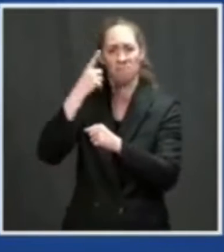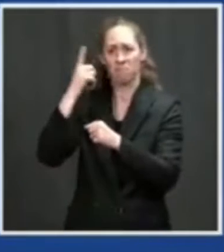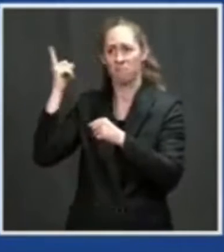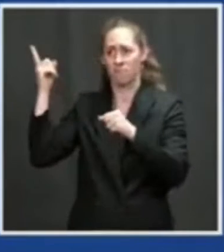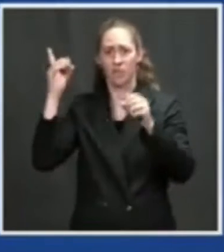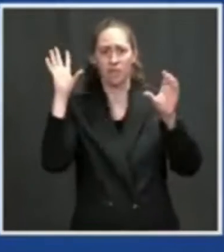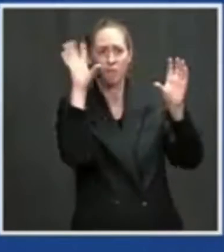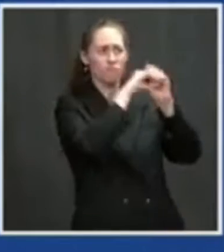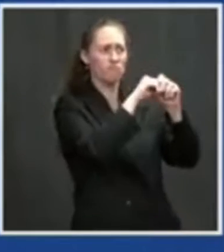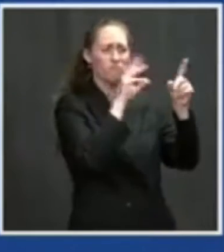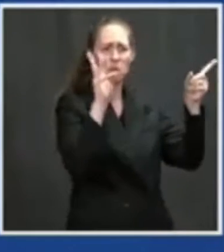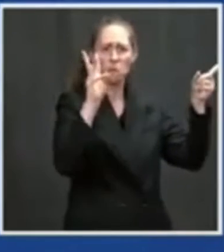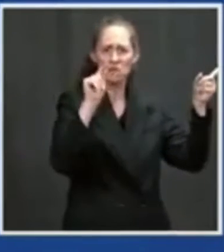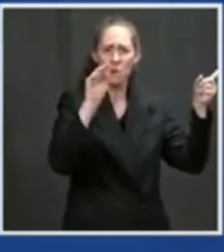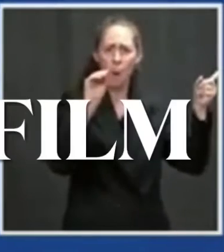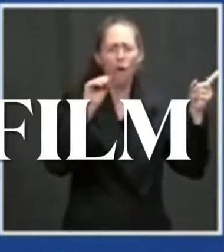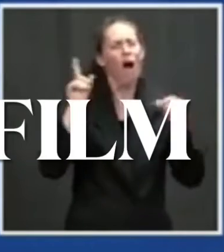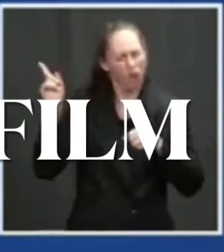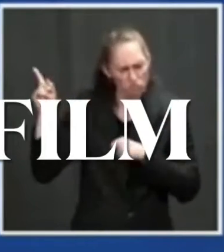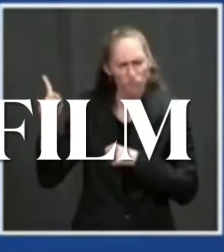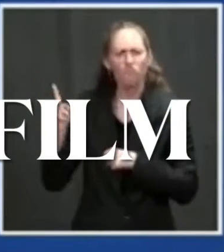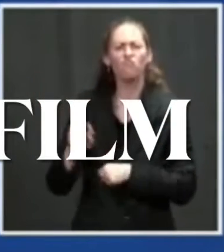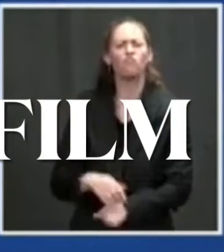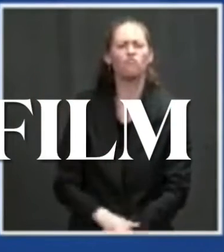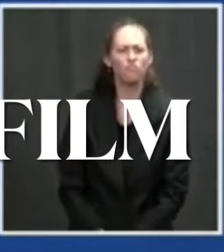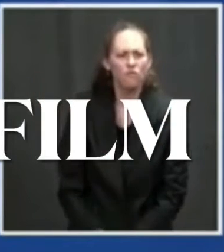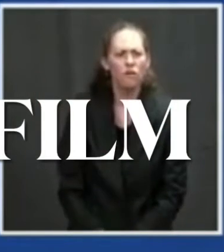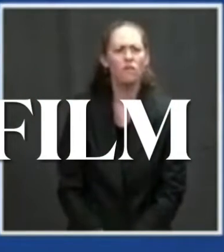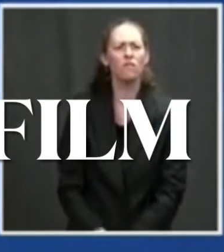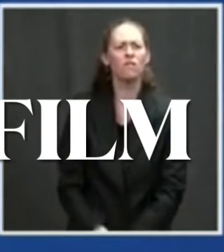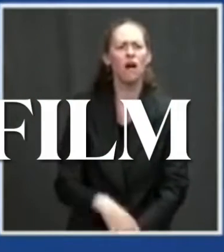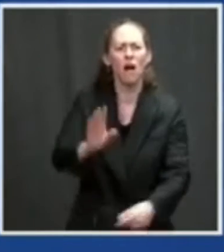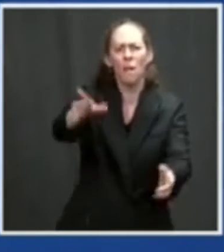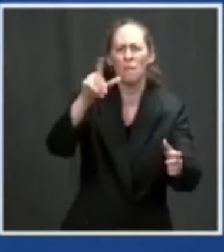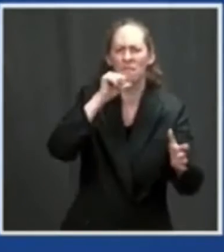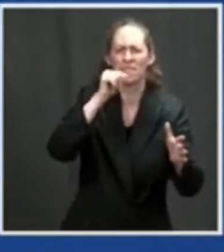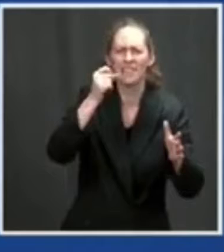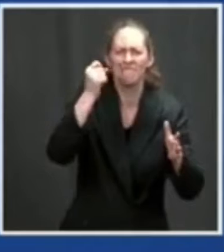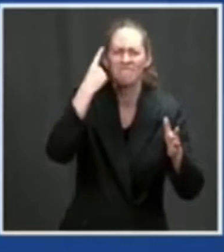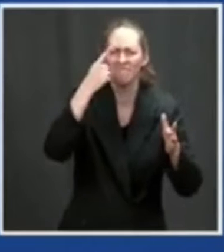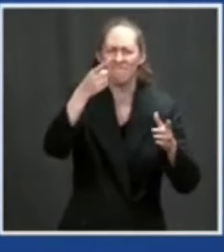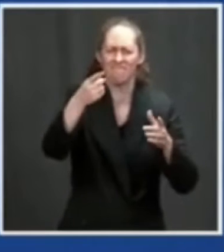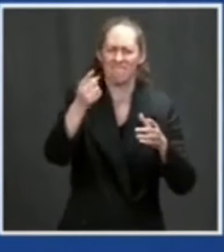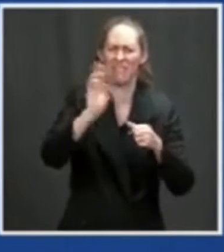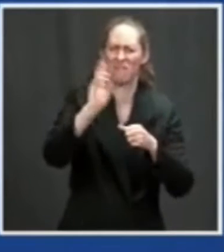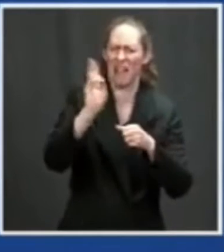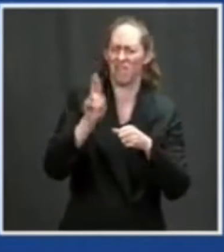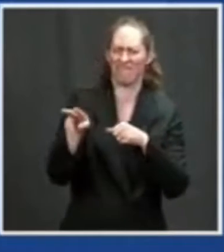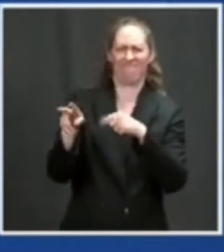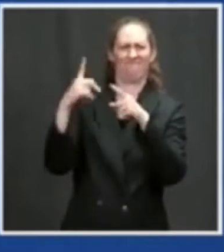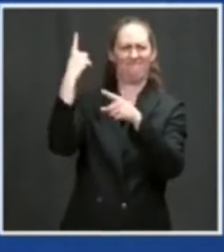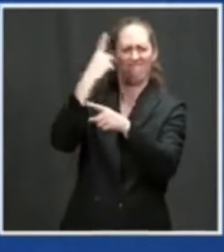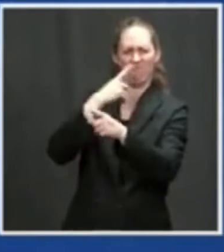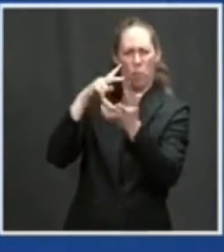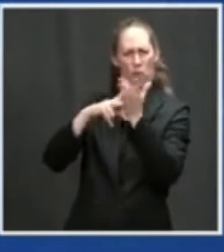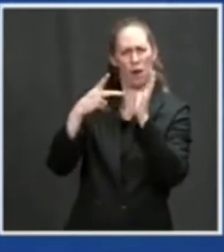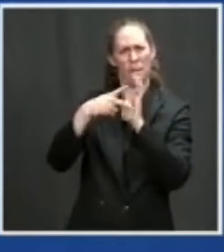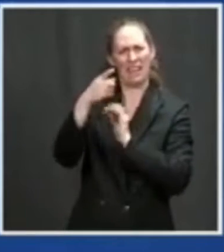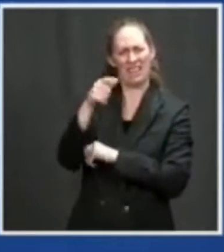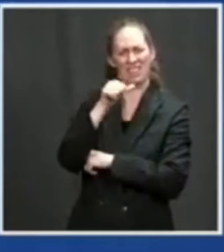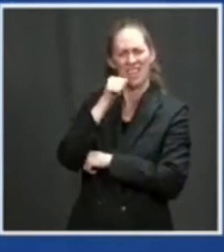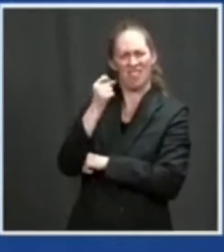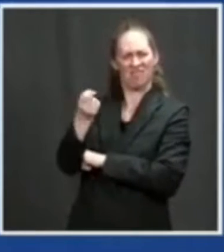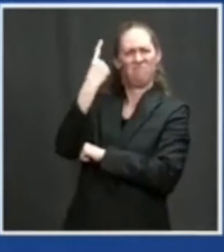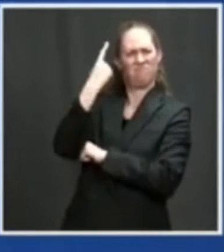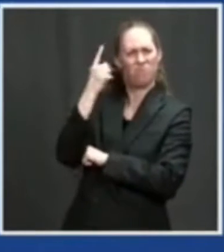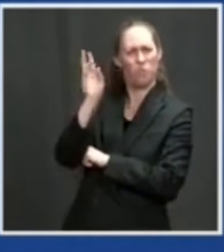You said earlier you don't understand Republicans, what does it say about them if they oust Liz Cheney from leadership